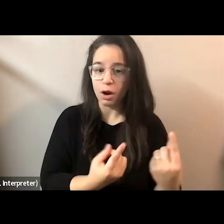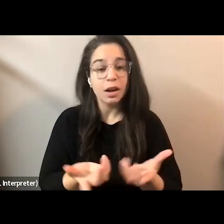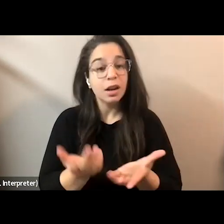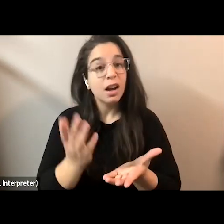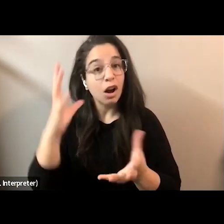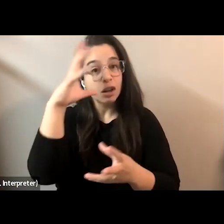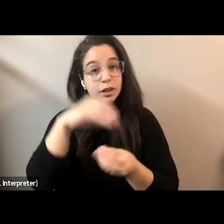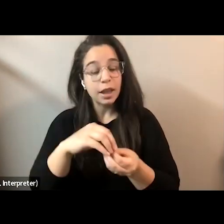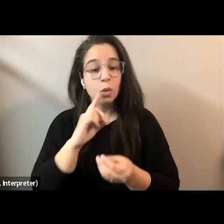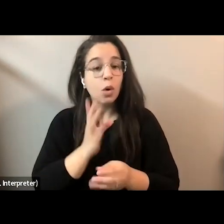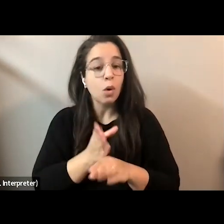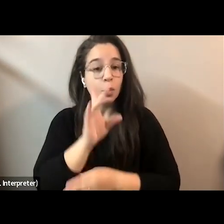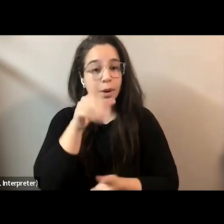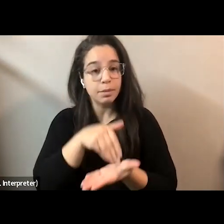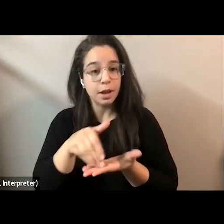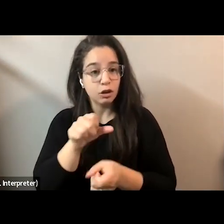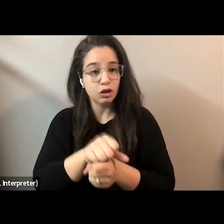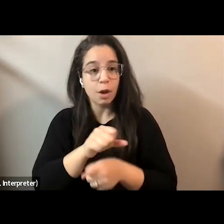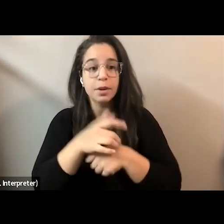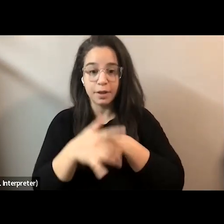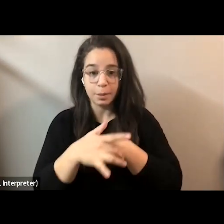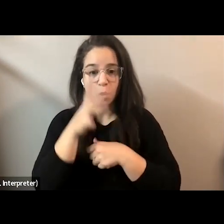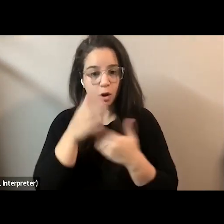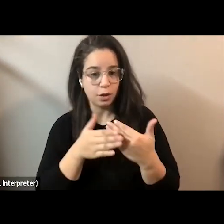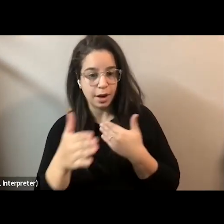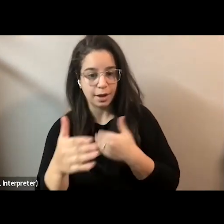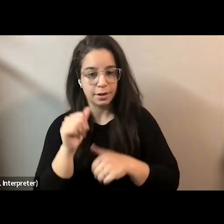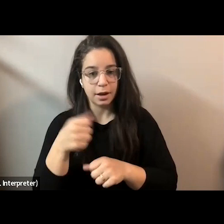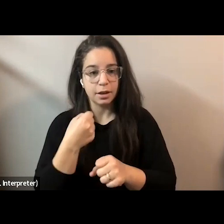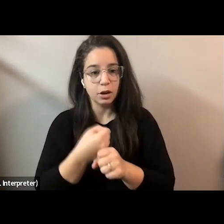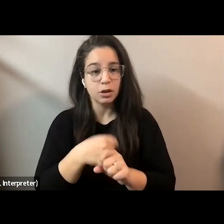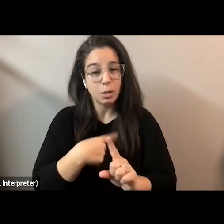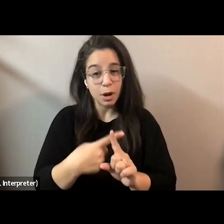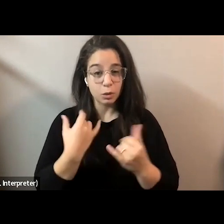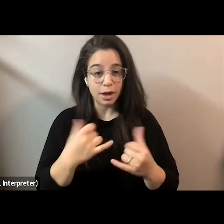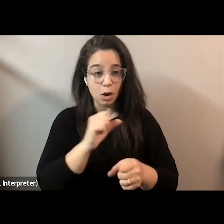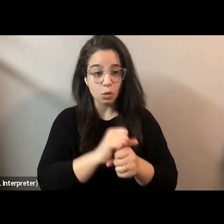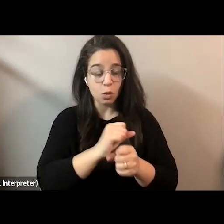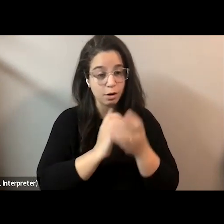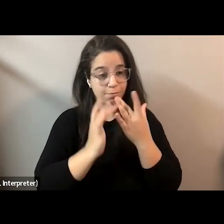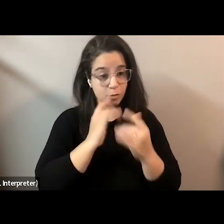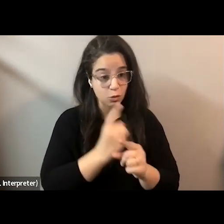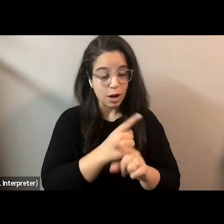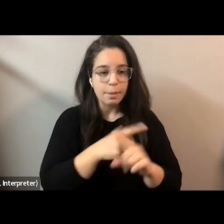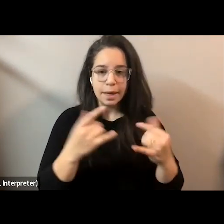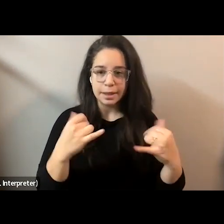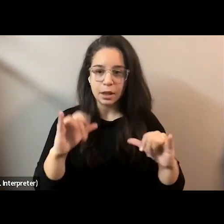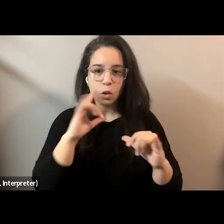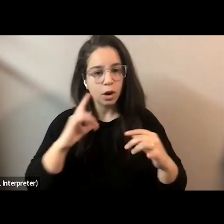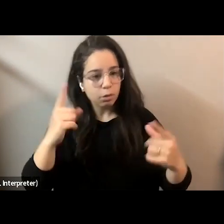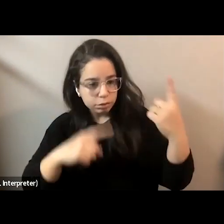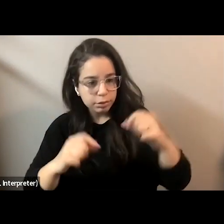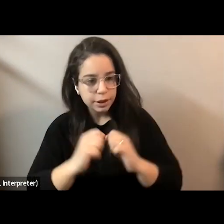a million jobs openings over the next decade and with an incredibly tight labor market we can decide together what businesses